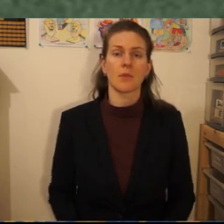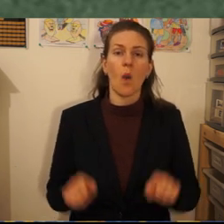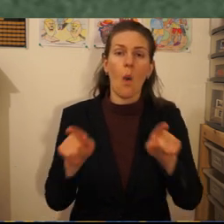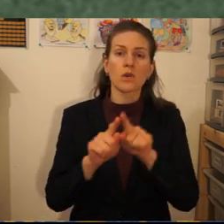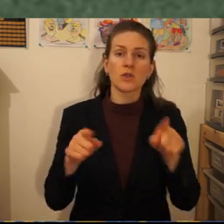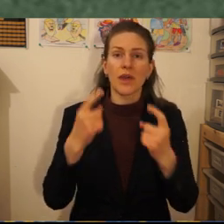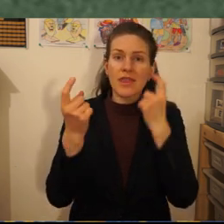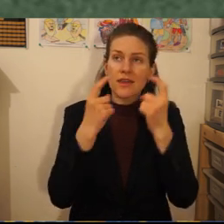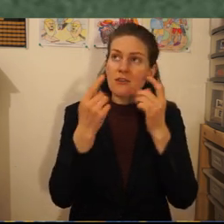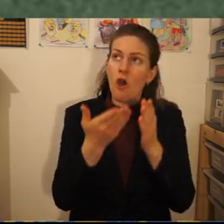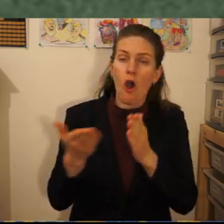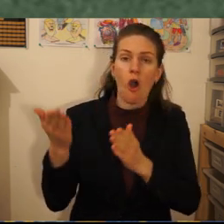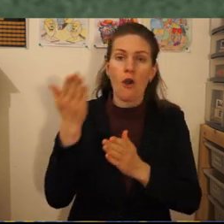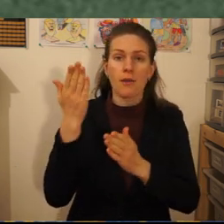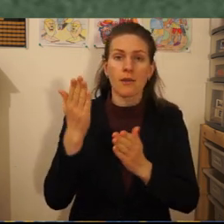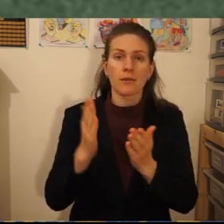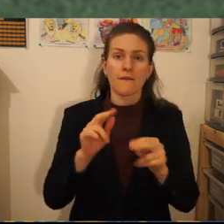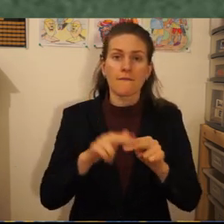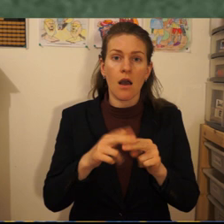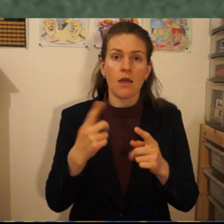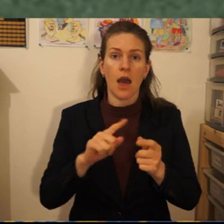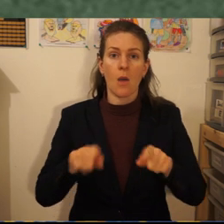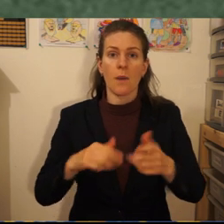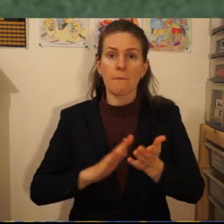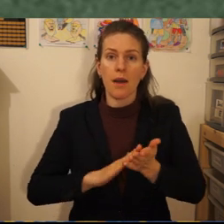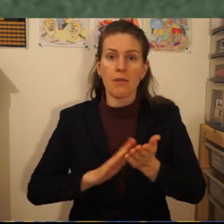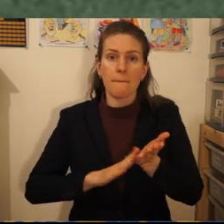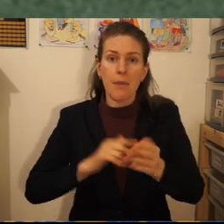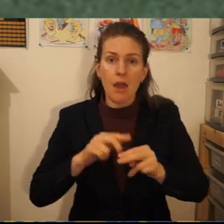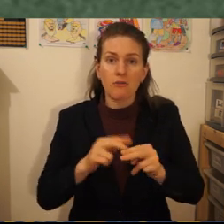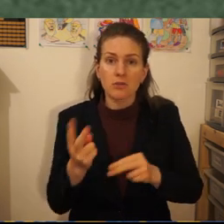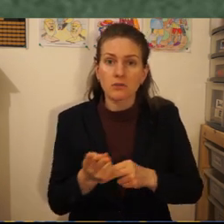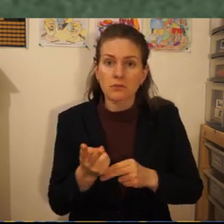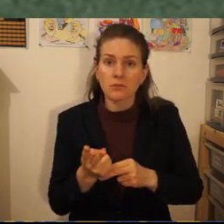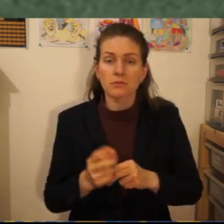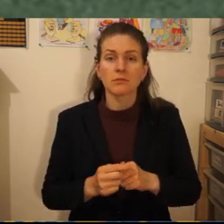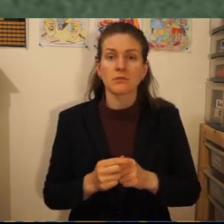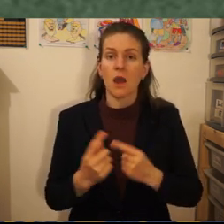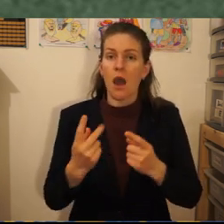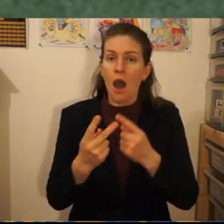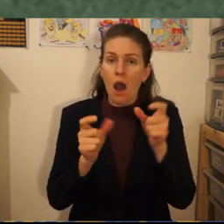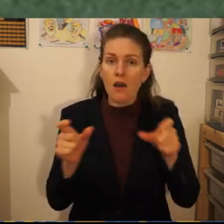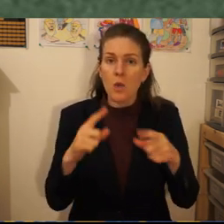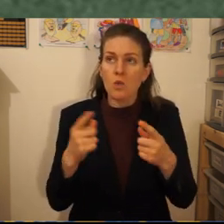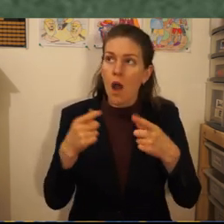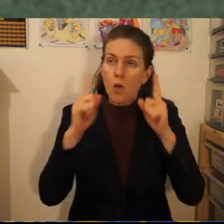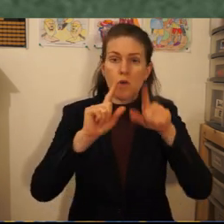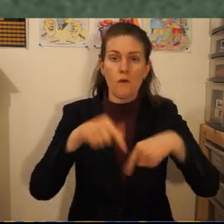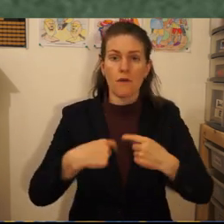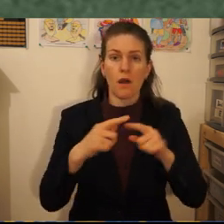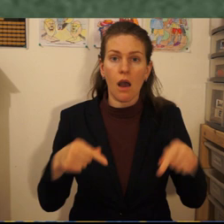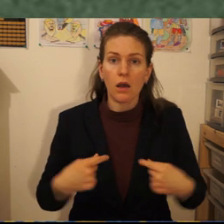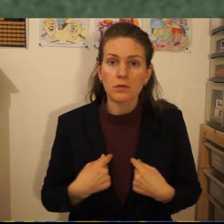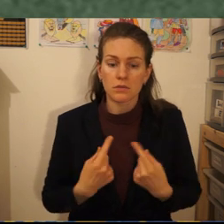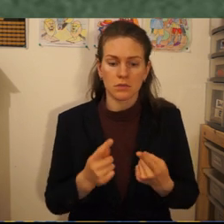of honouring our father and our mother our parents and anyone else that has authority over us